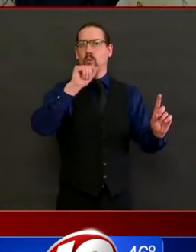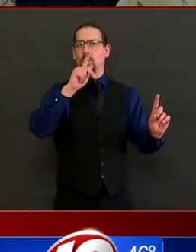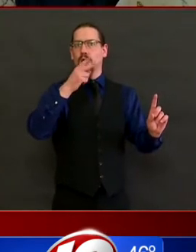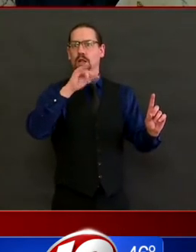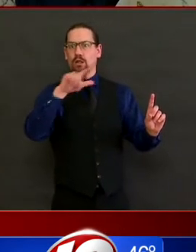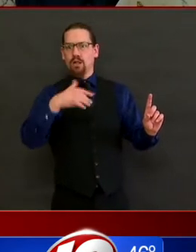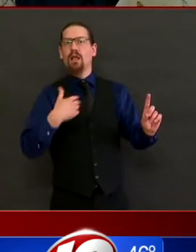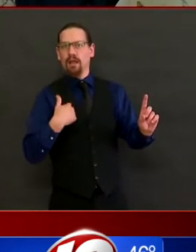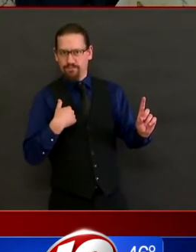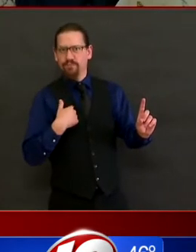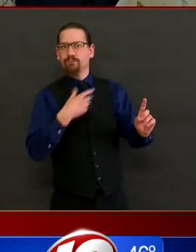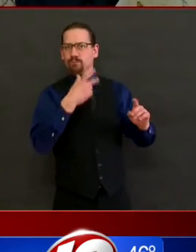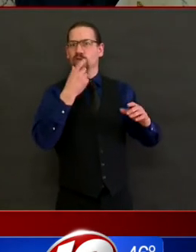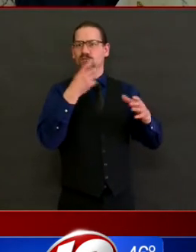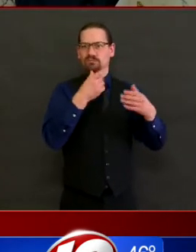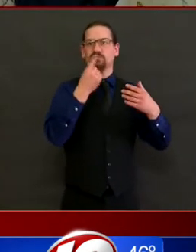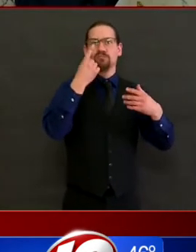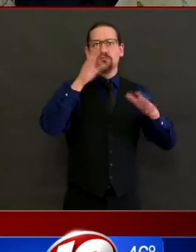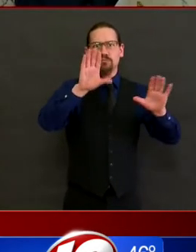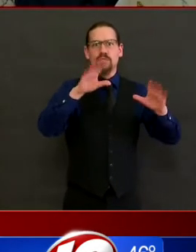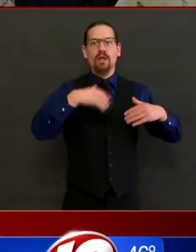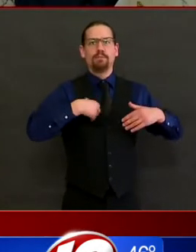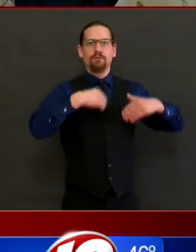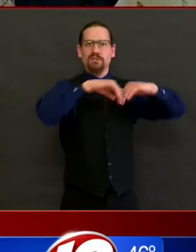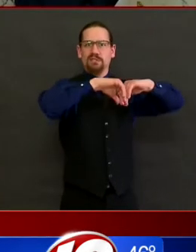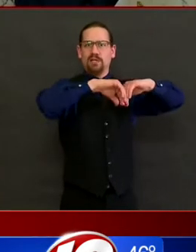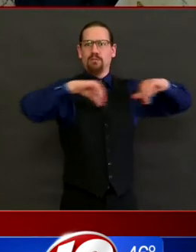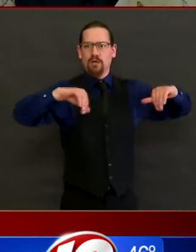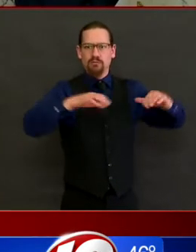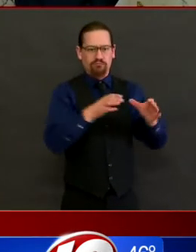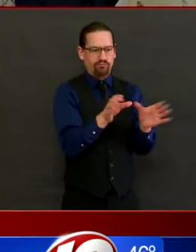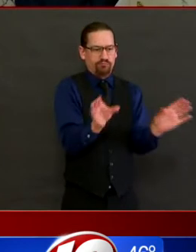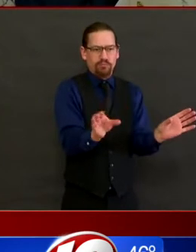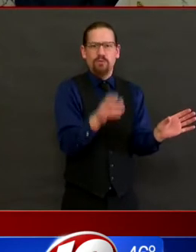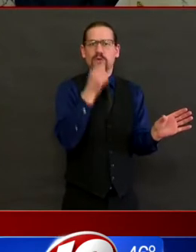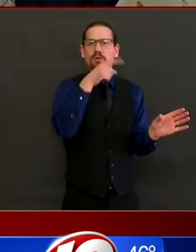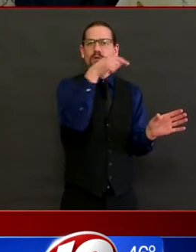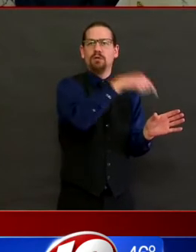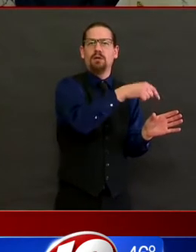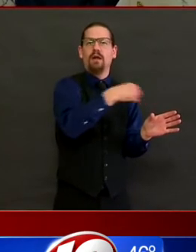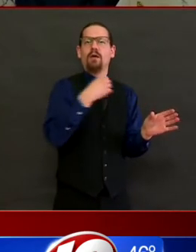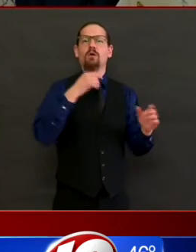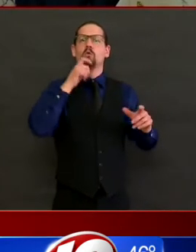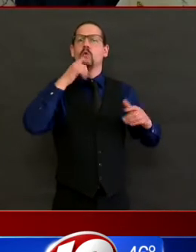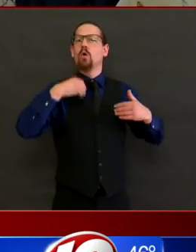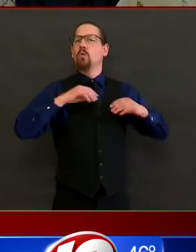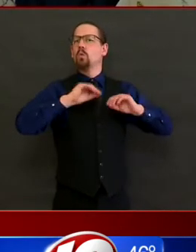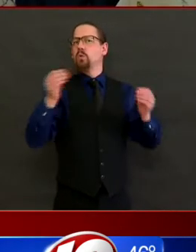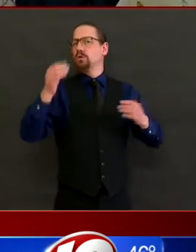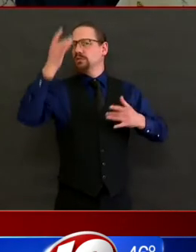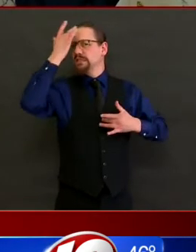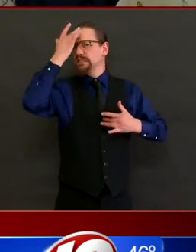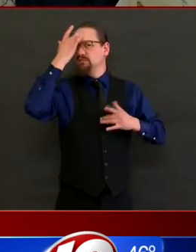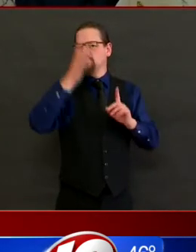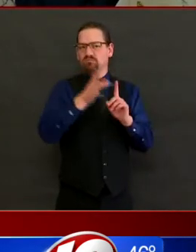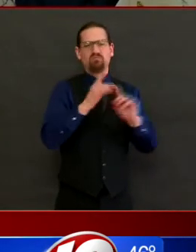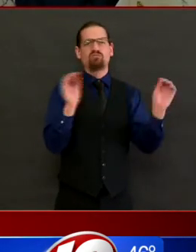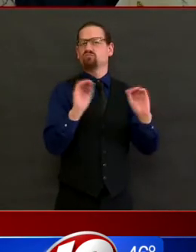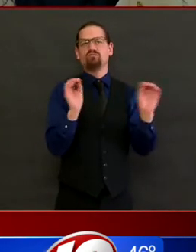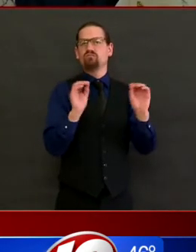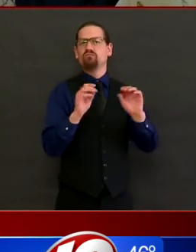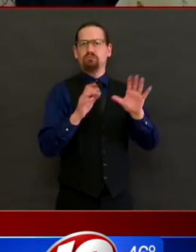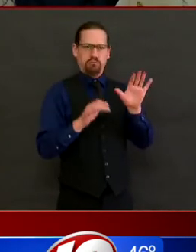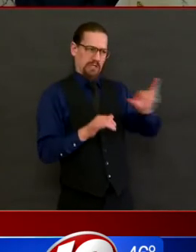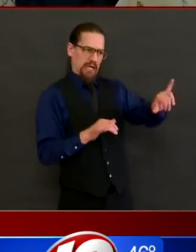in a separate a completely separate unit at Oak Hill Center with their own staff who